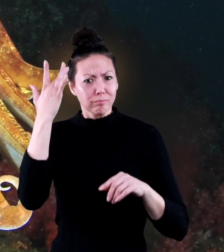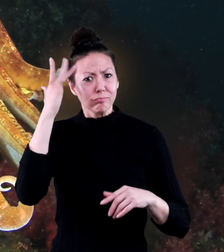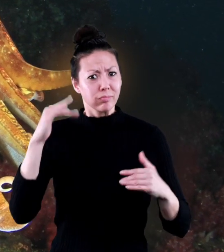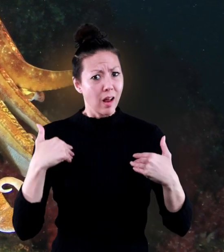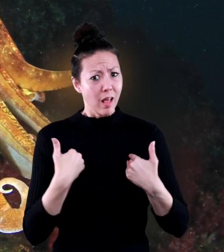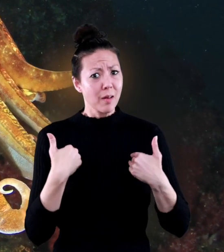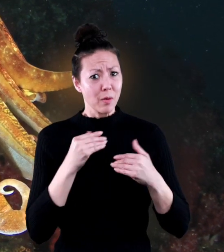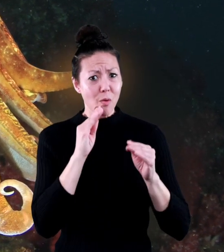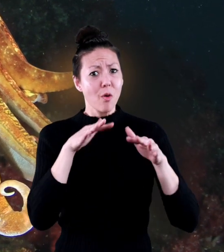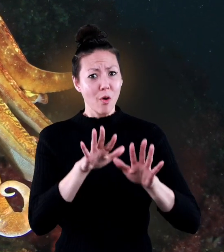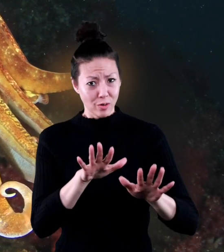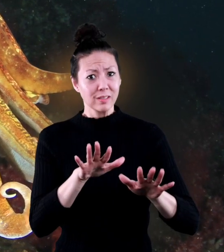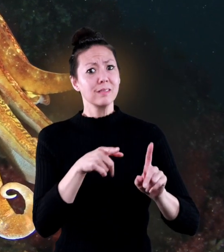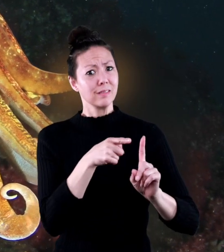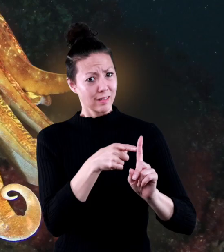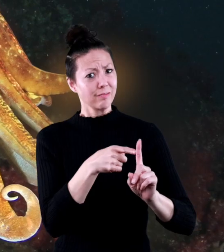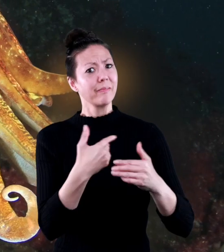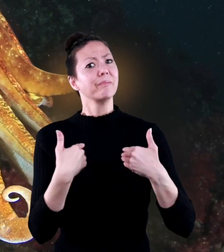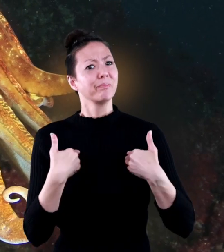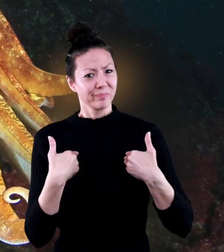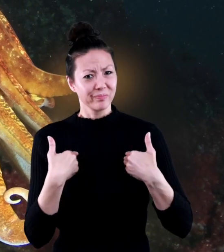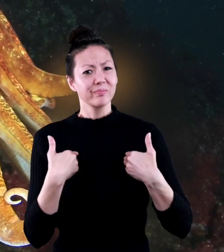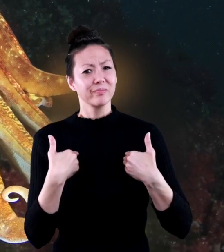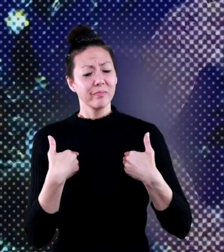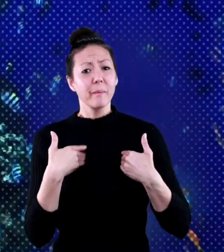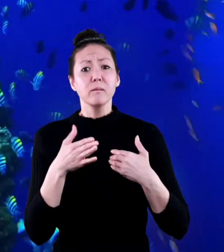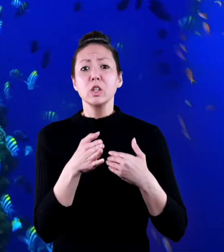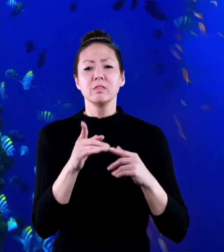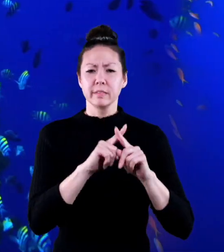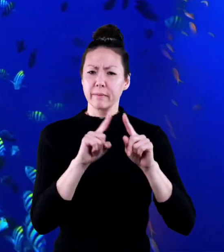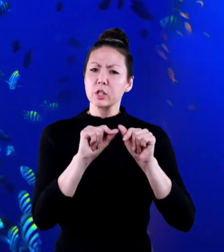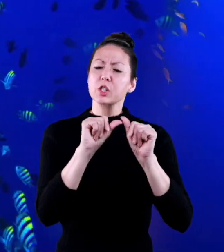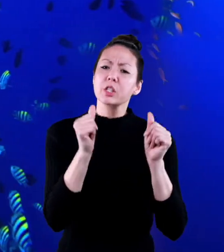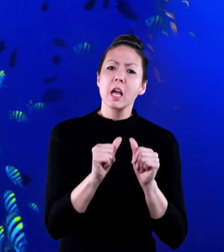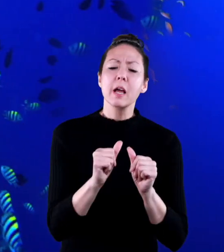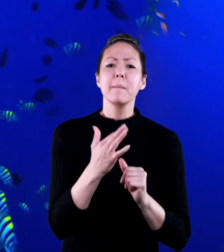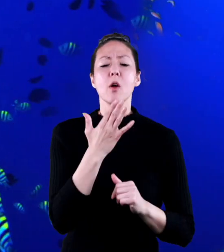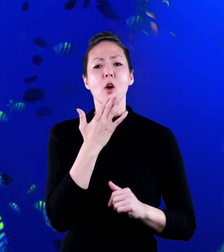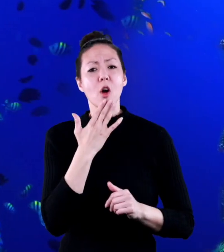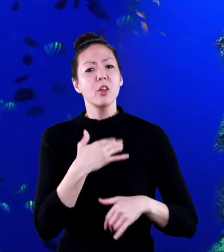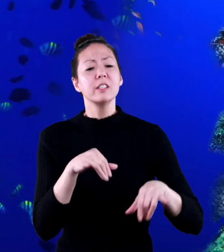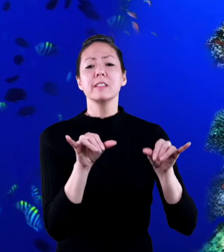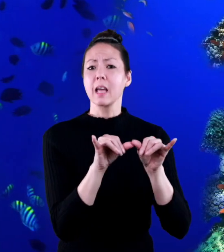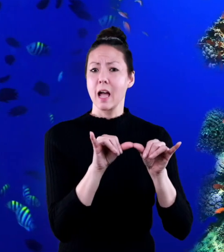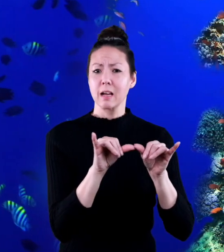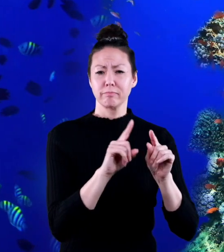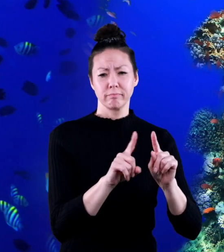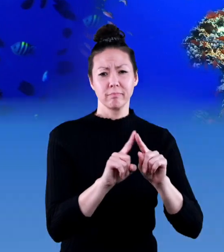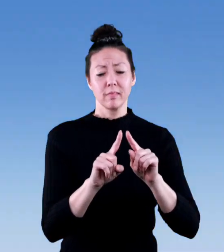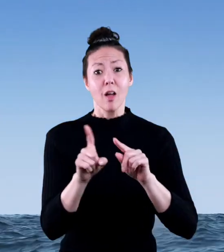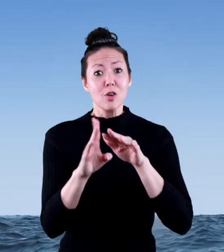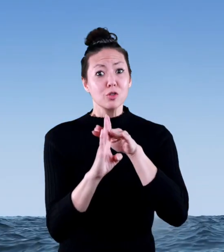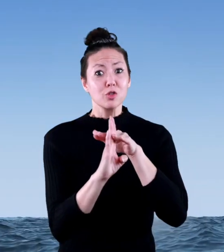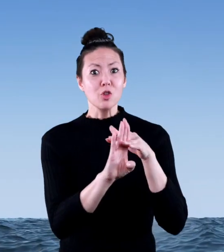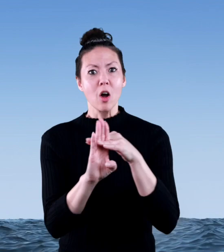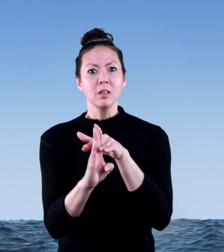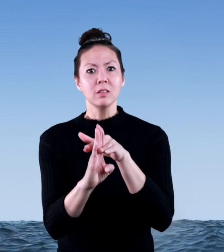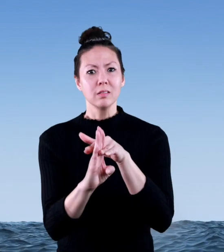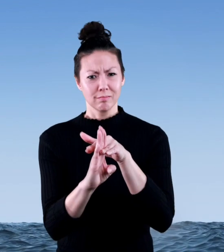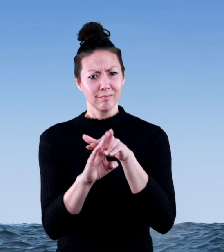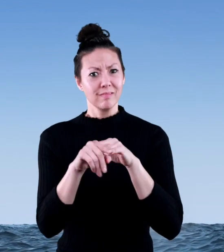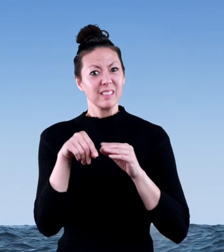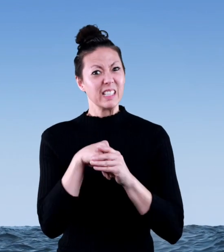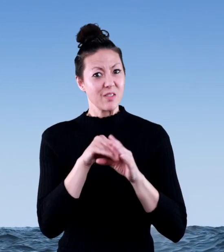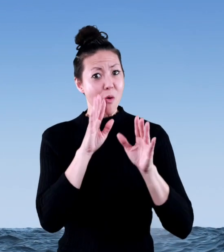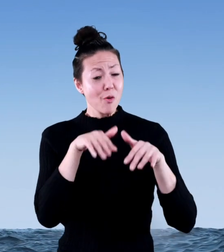amazing and intelligent creatures live in these waters as well. Fish of every shape and size and color. And sharks!